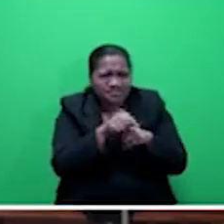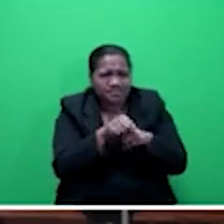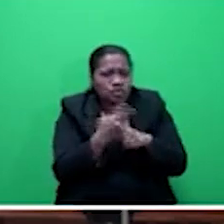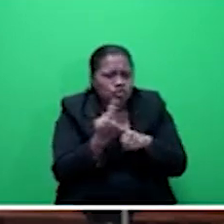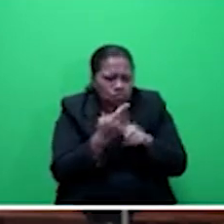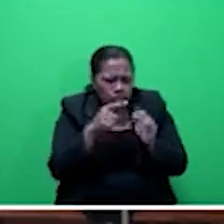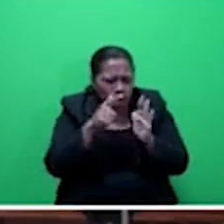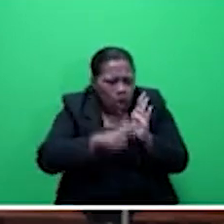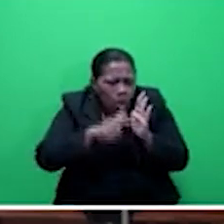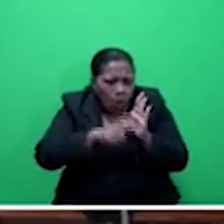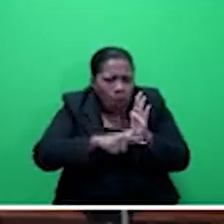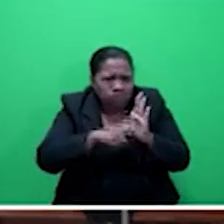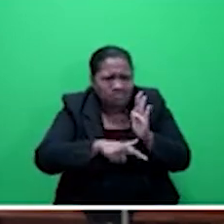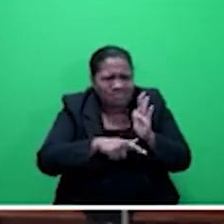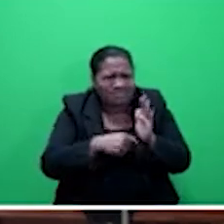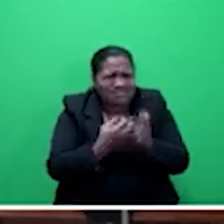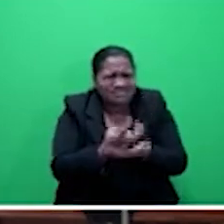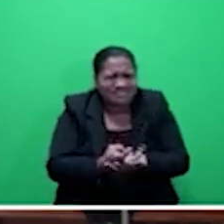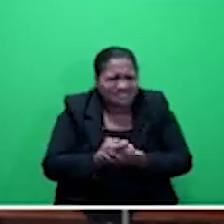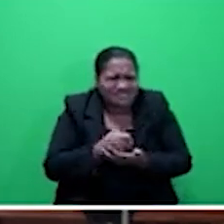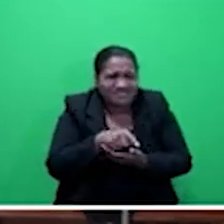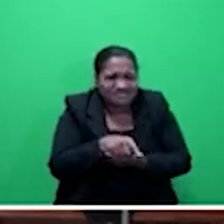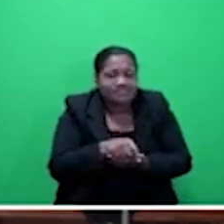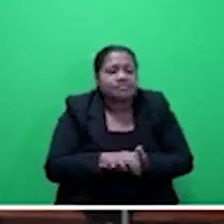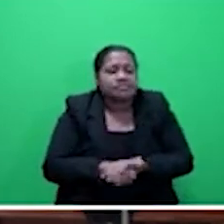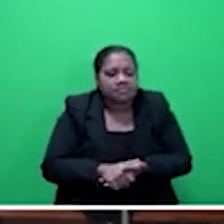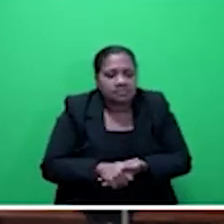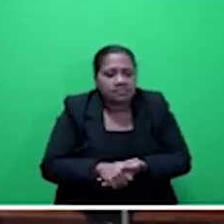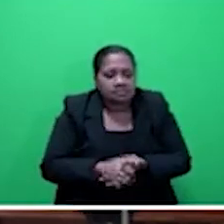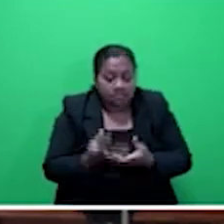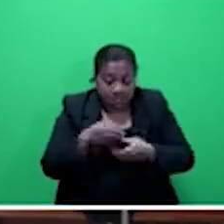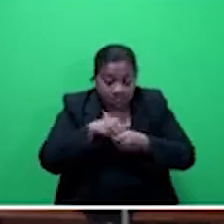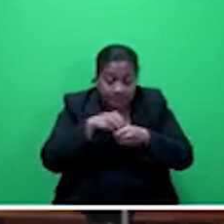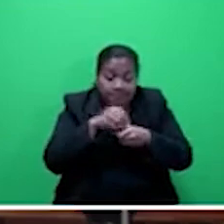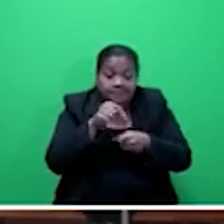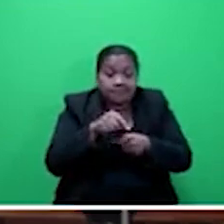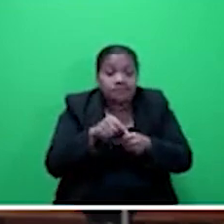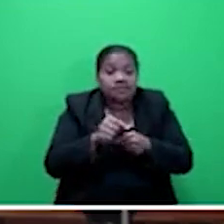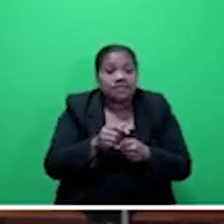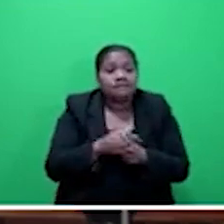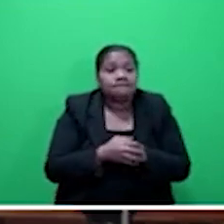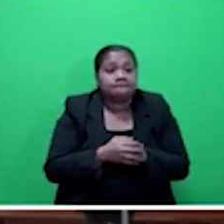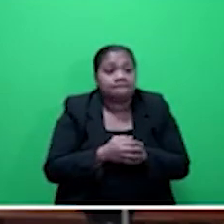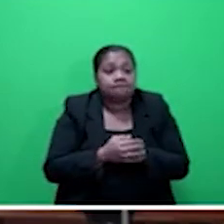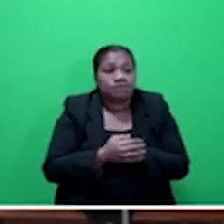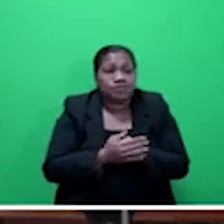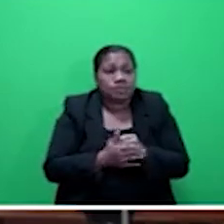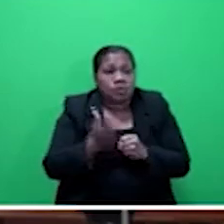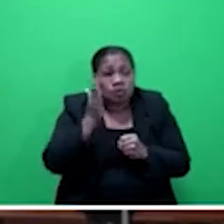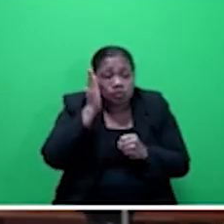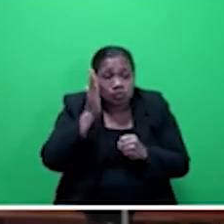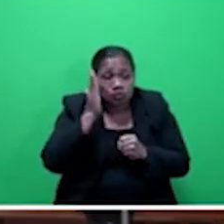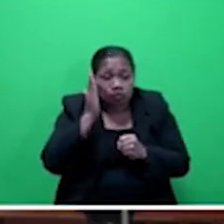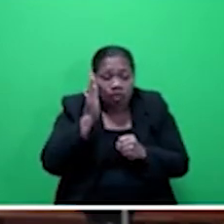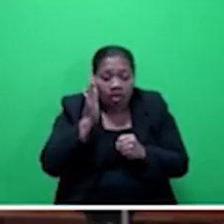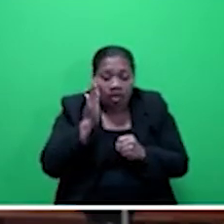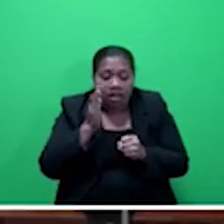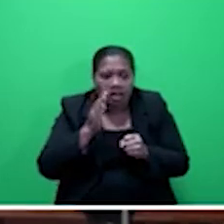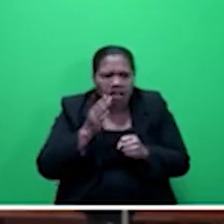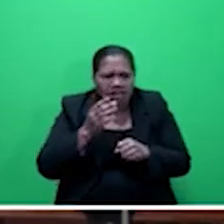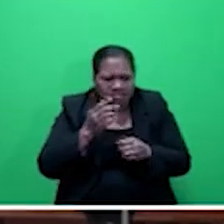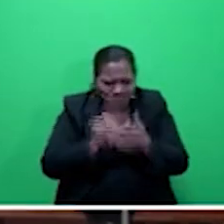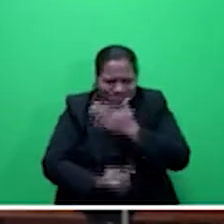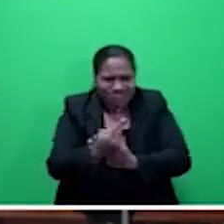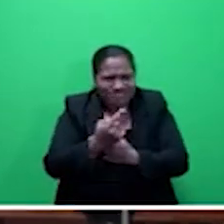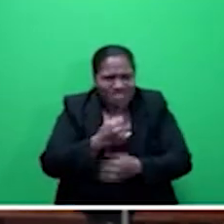end of the socioeconomic scale. We've included in that also, Mr Speaker, sir, schoolyard injuries. And we have seen one or two claims. Where,